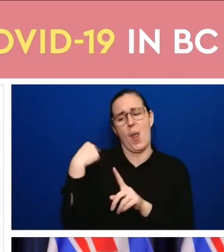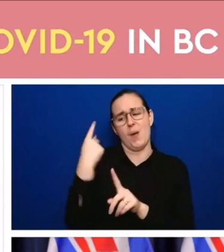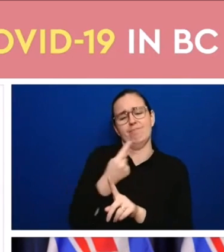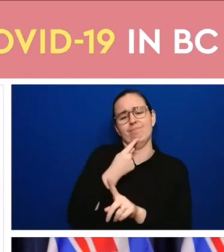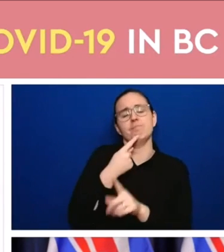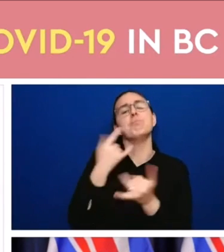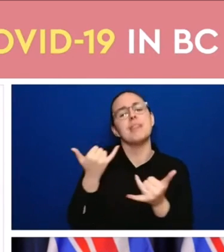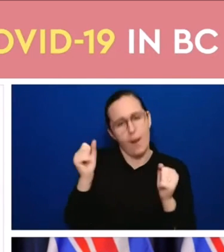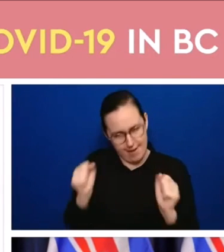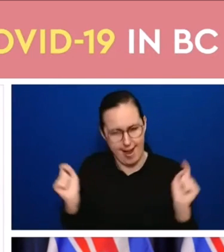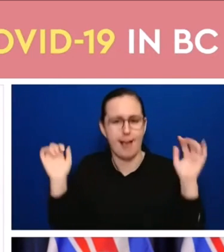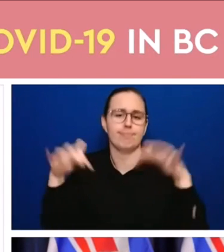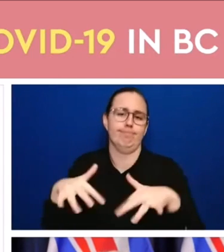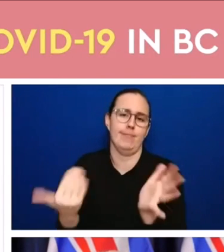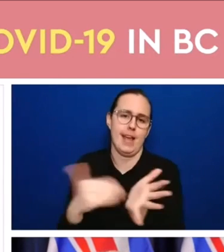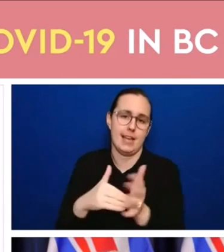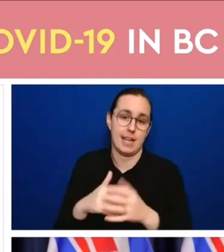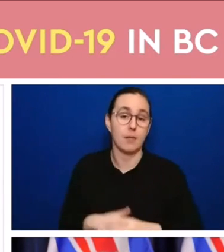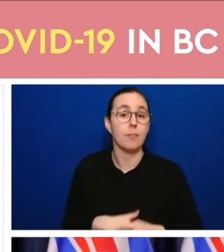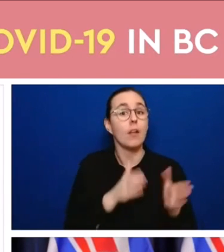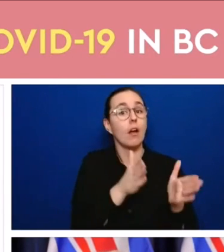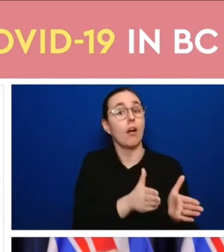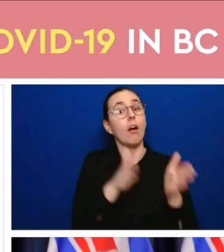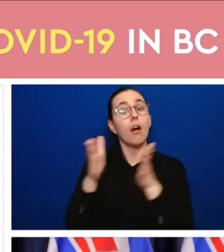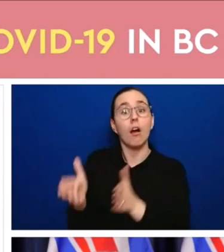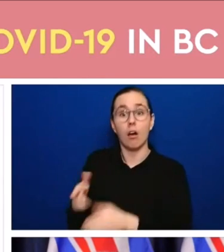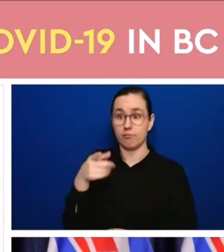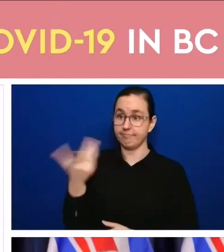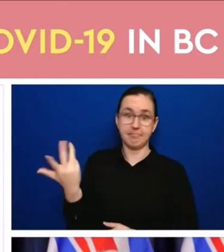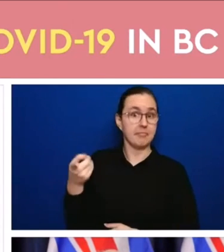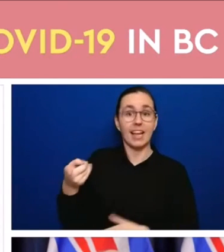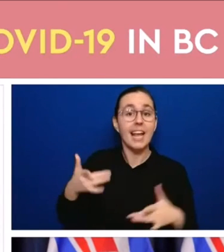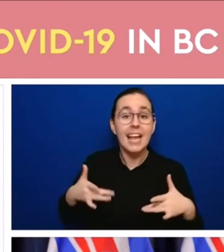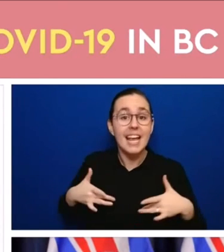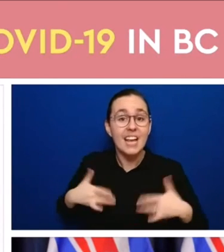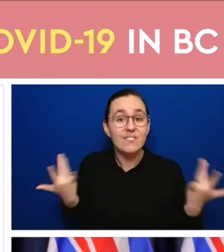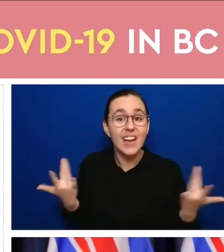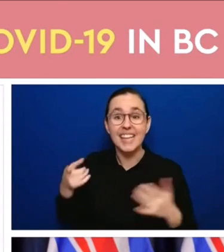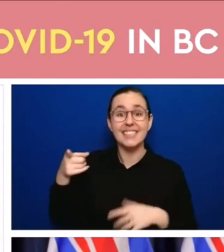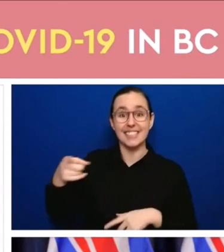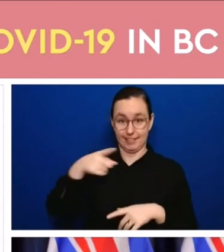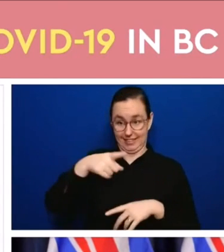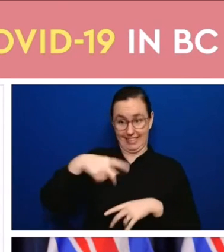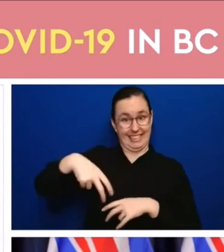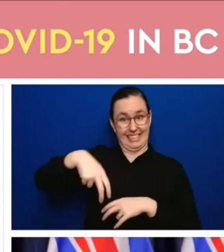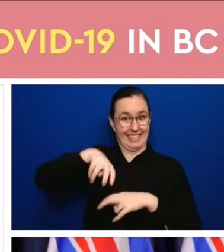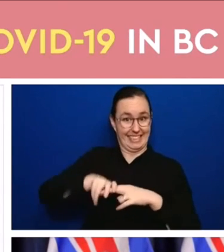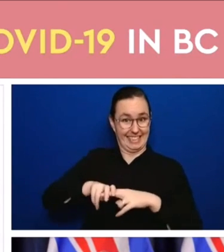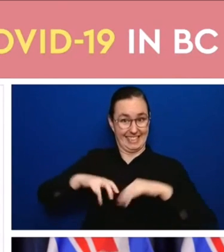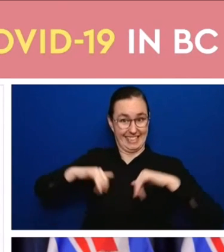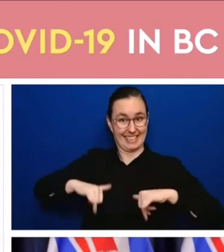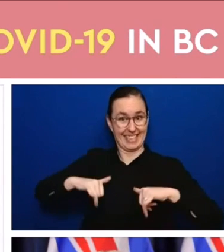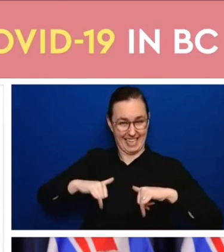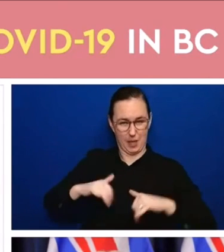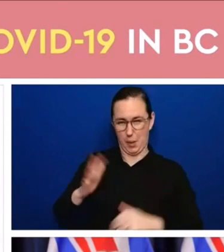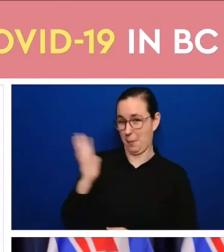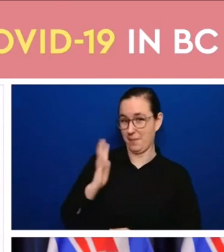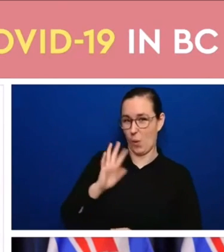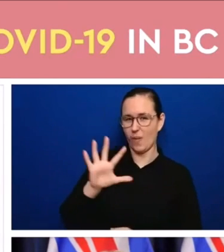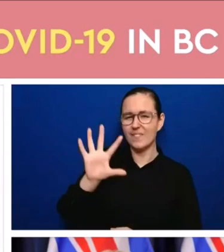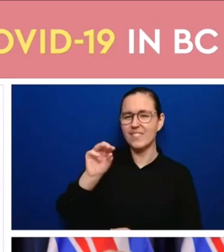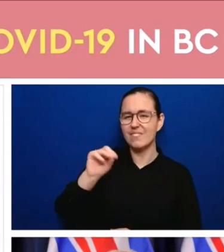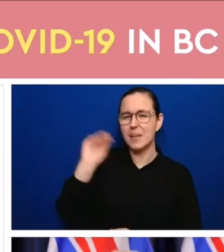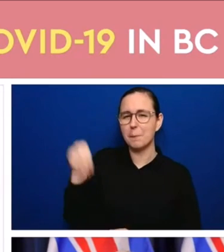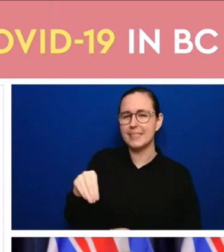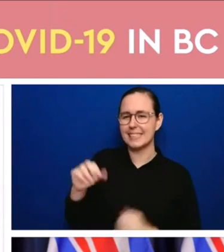had put in that 50% capacity at movie theaters and arts events and sports events that will go back to full